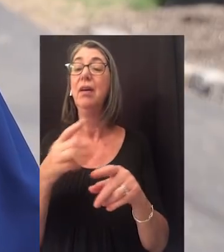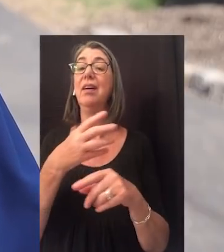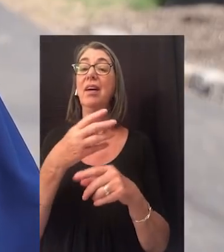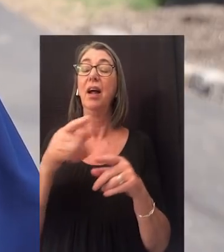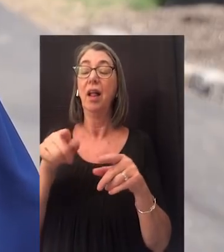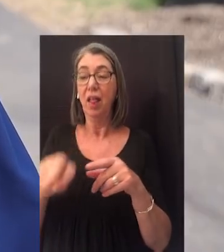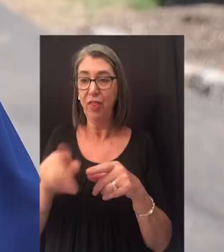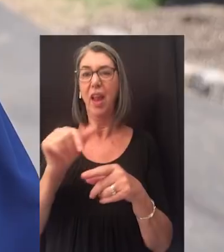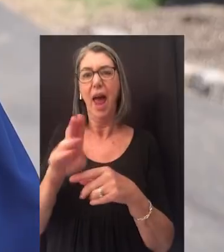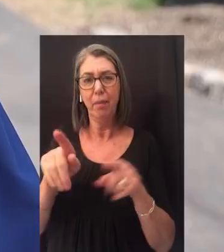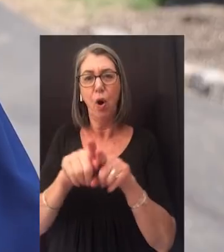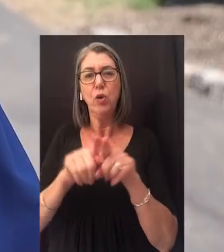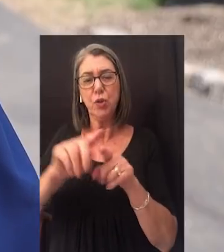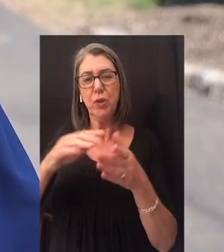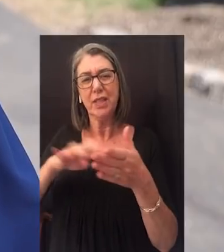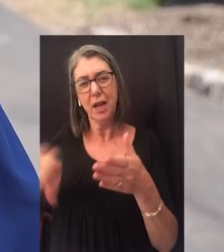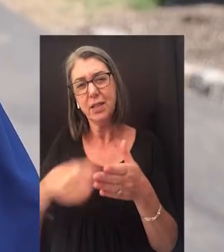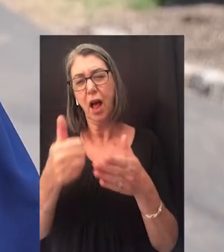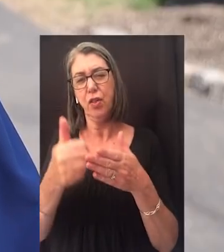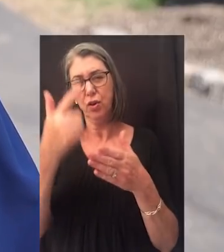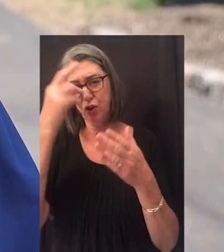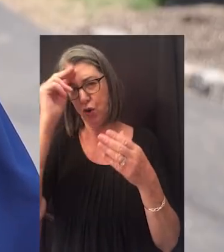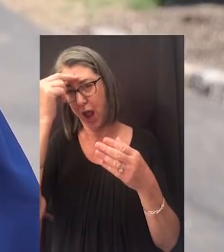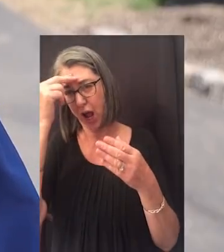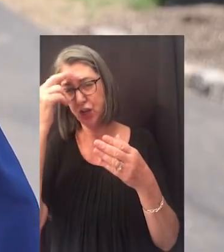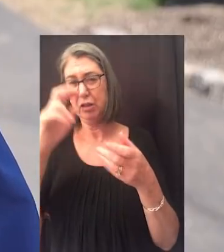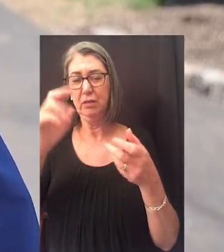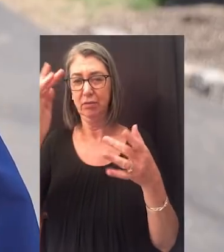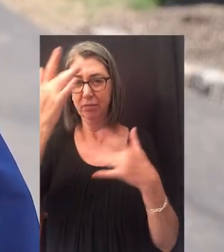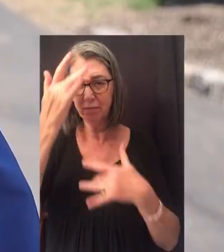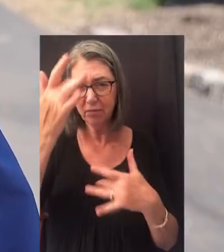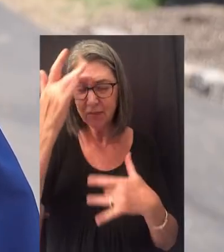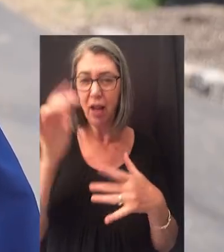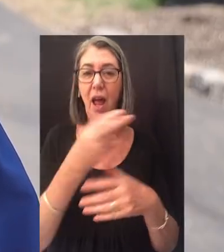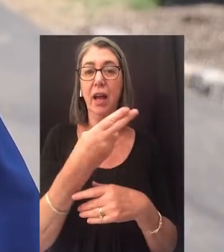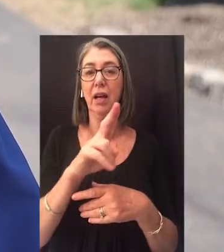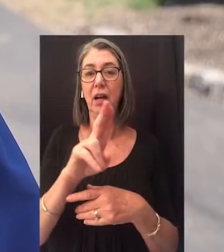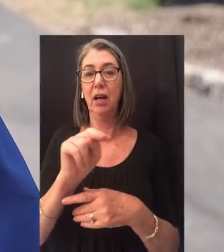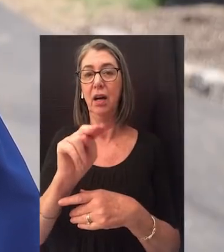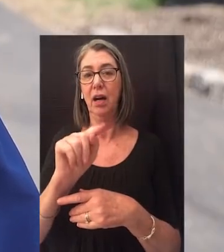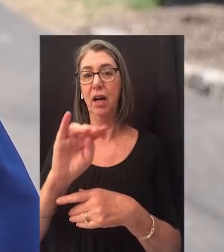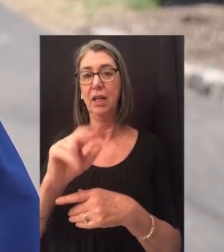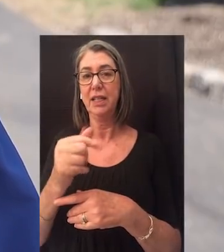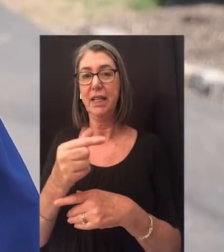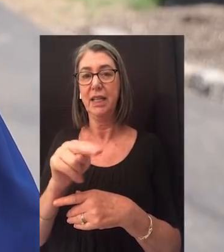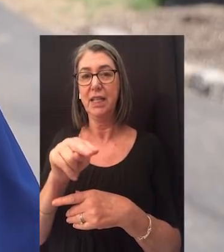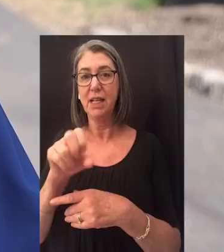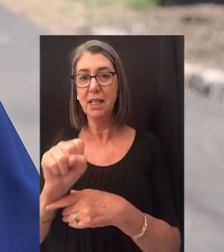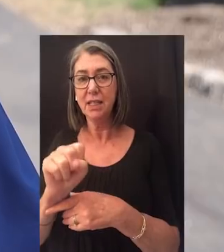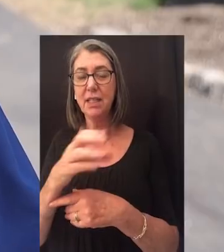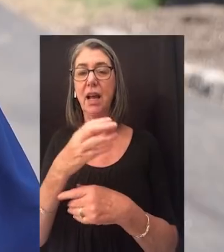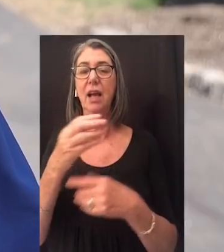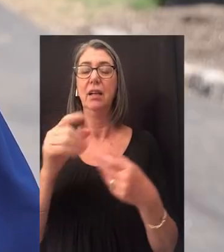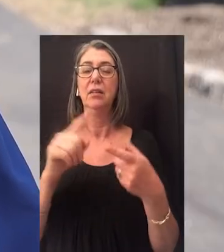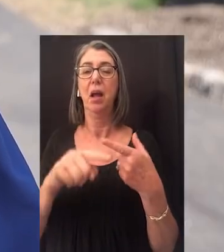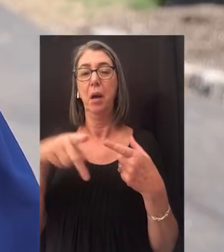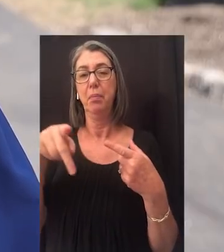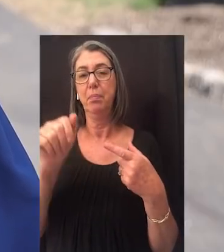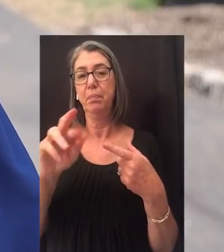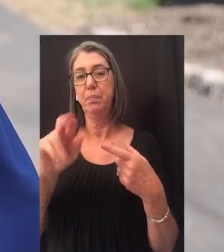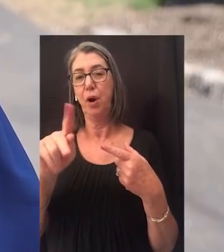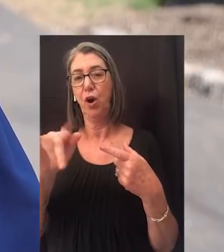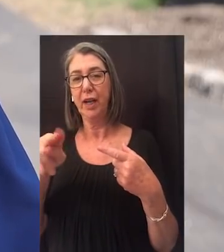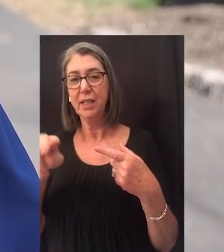studies other degenerative neurological conditions, such as Huntington's disease, Parkinson's disease, and Rett syndrome.